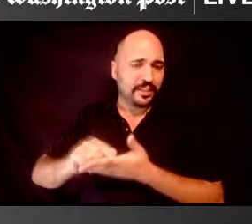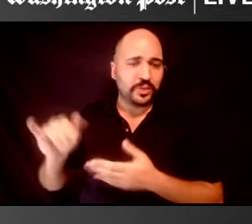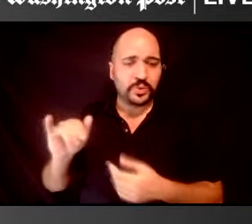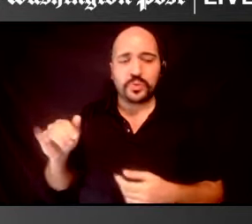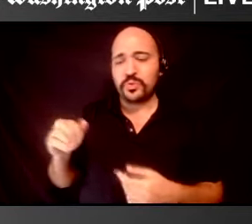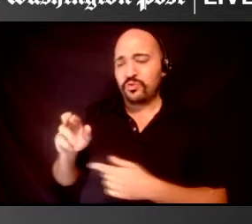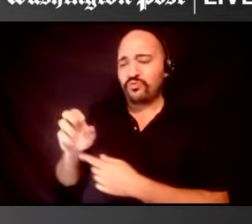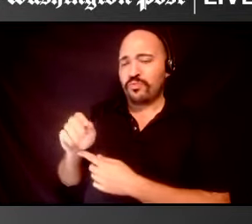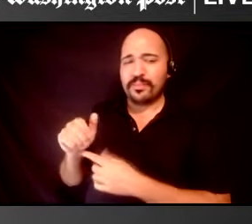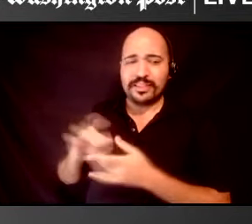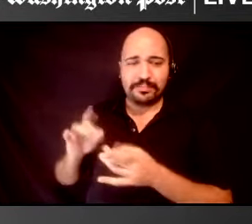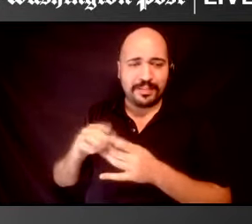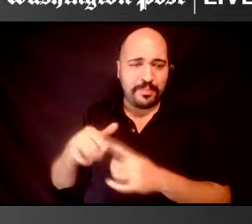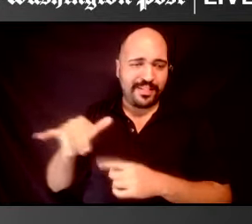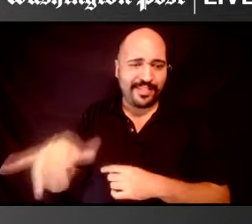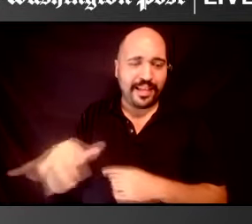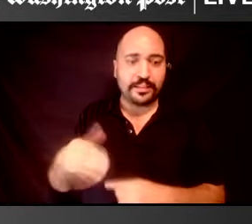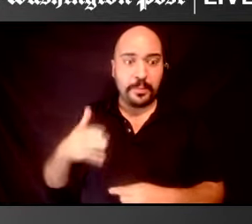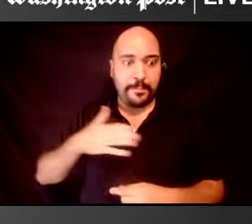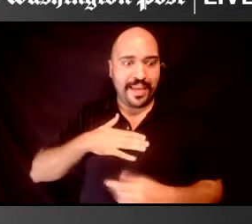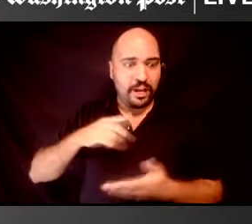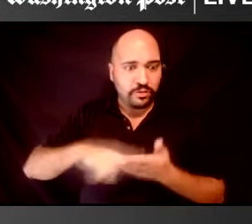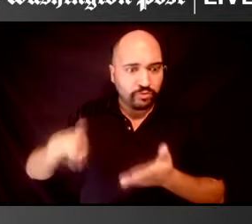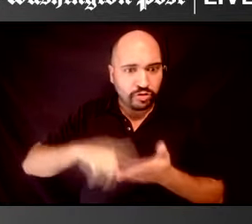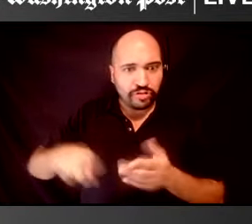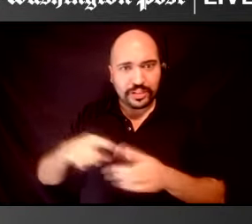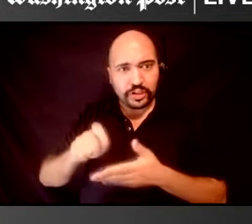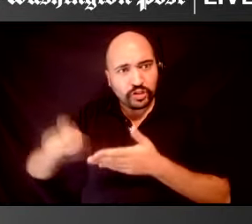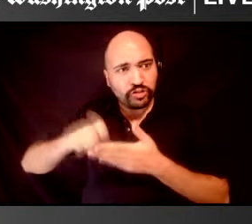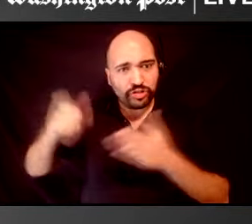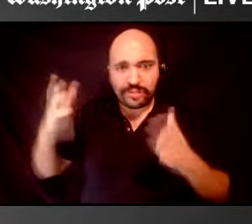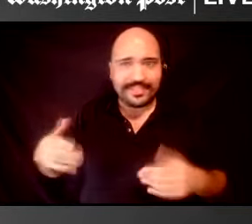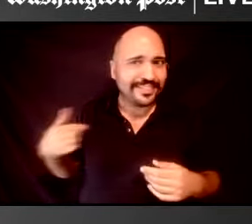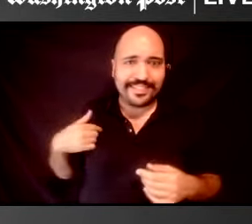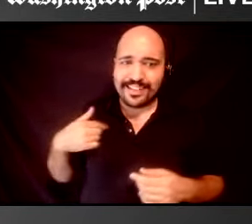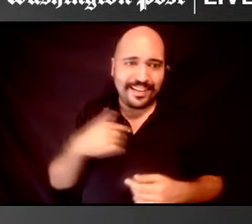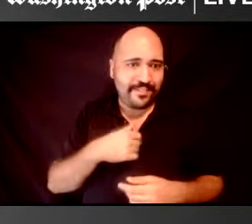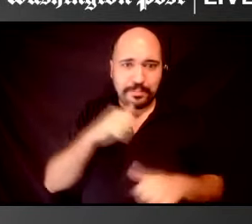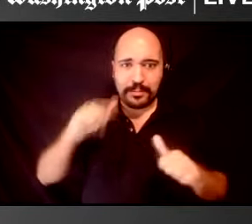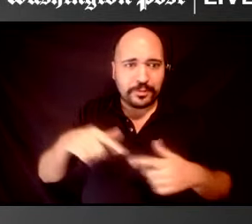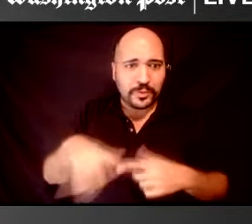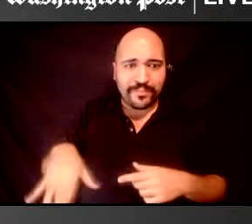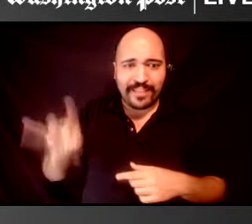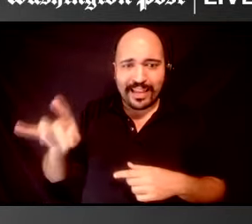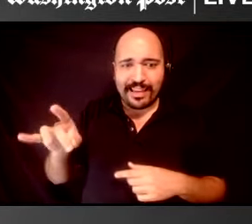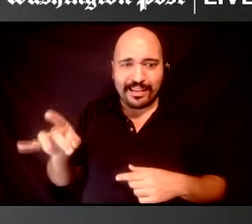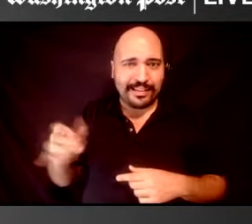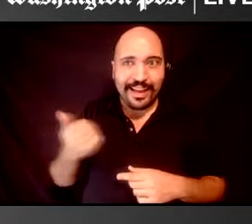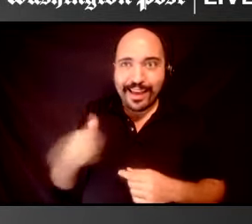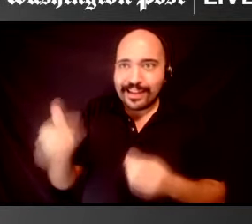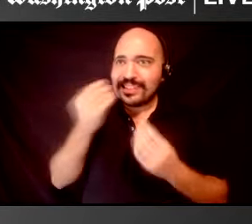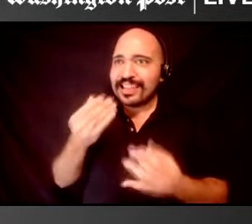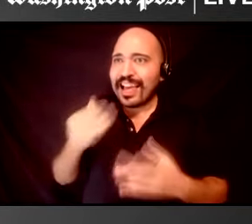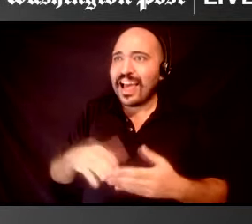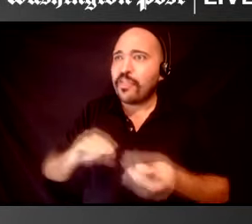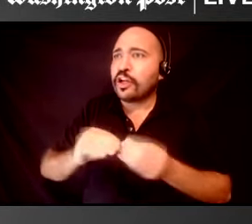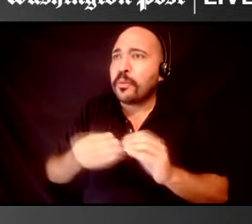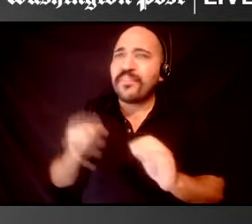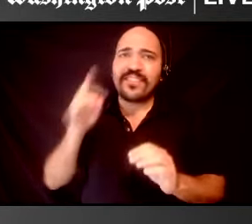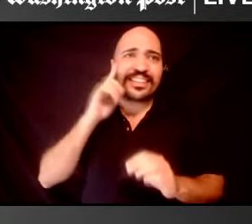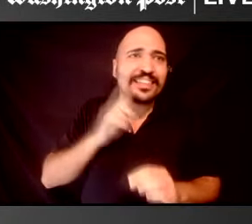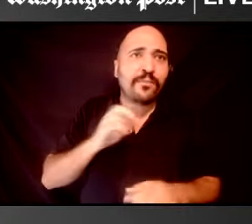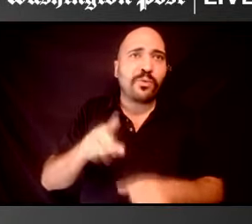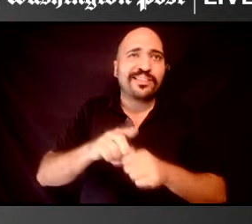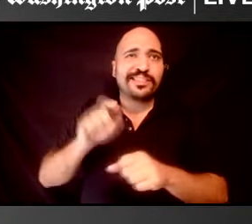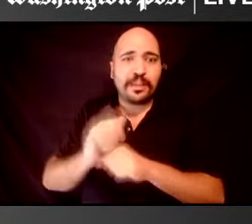you know, in my research as a journalist, I've never been able to find any data on the number of deaf or disabled journalists